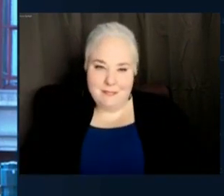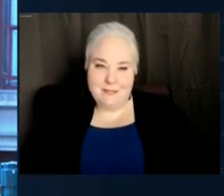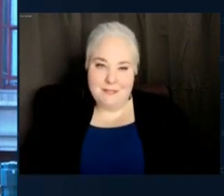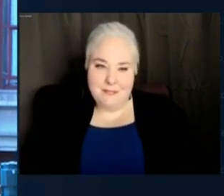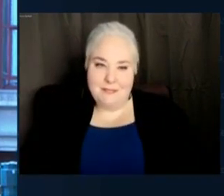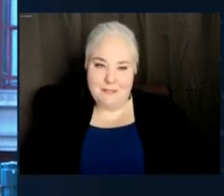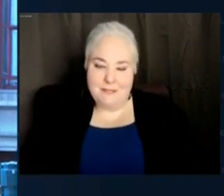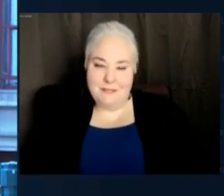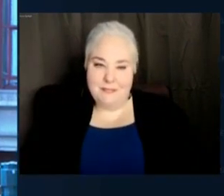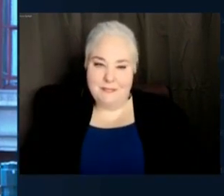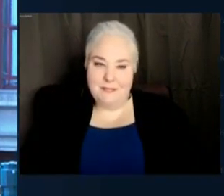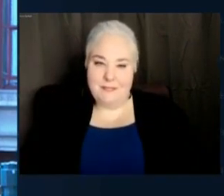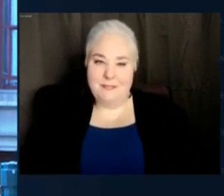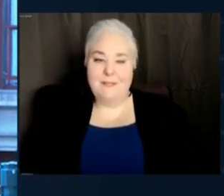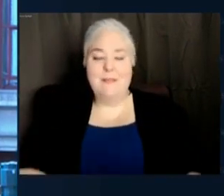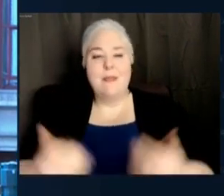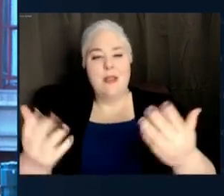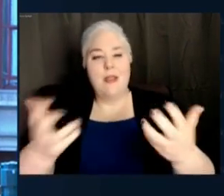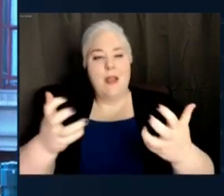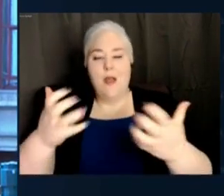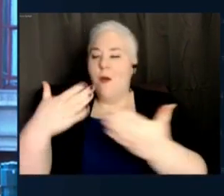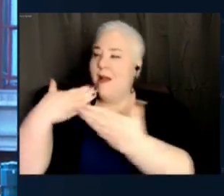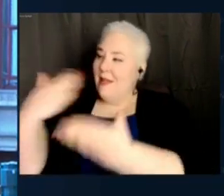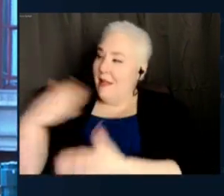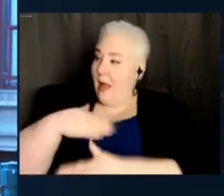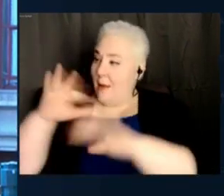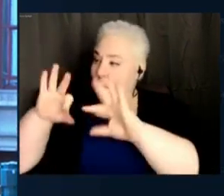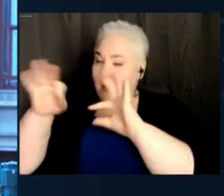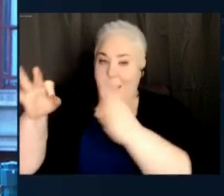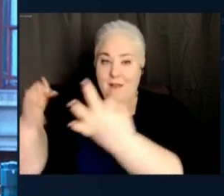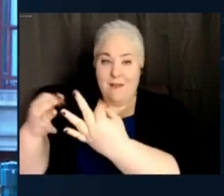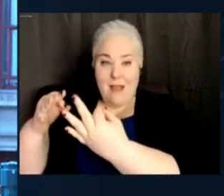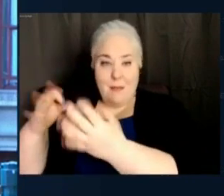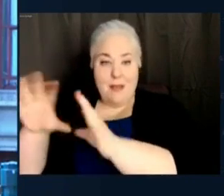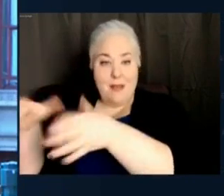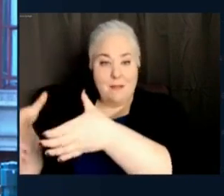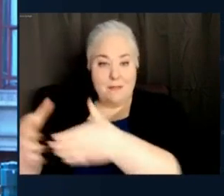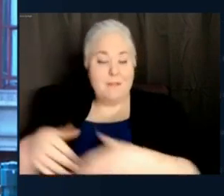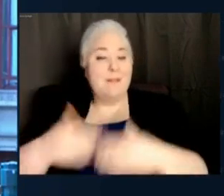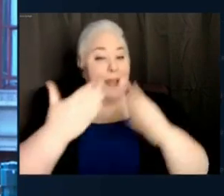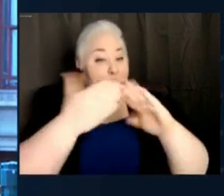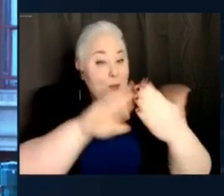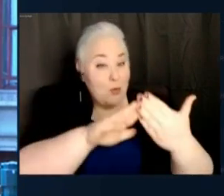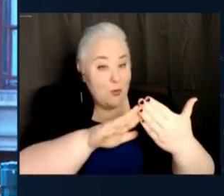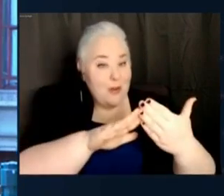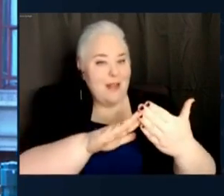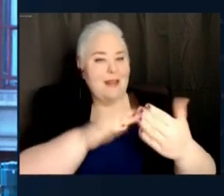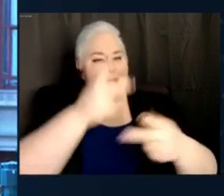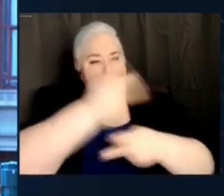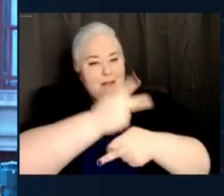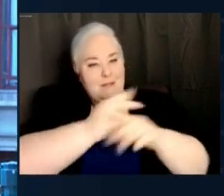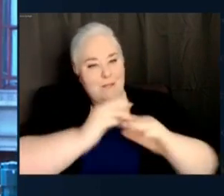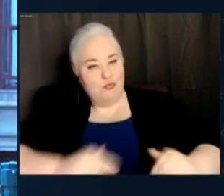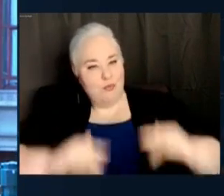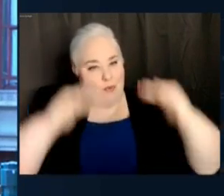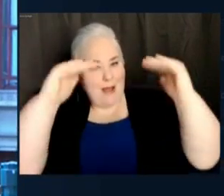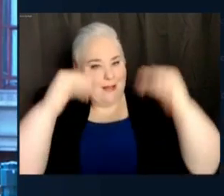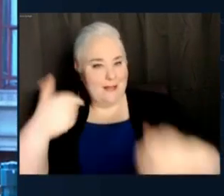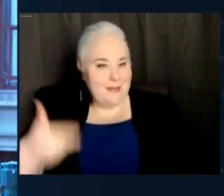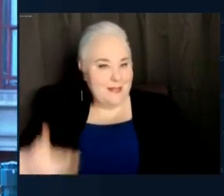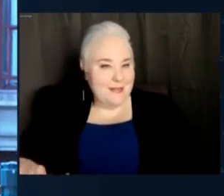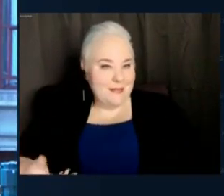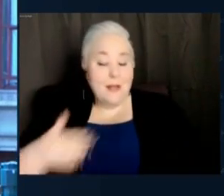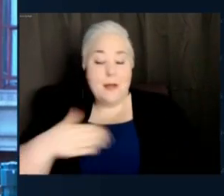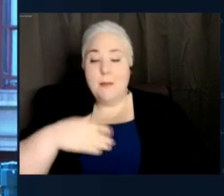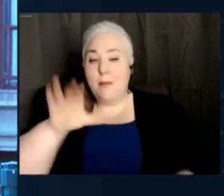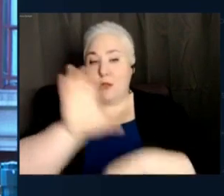I want to thank my family and the community that raised me, my parents, my church,